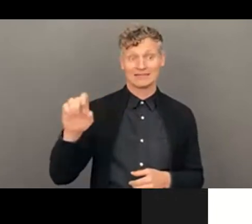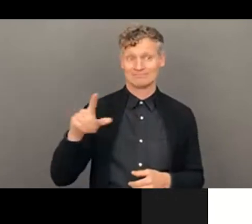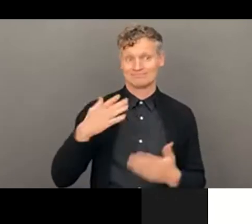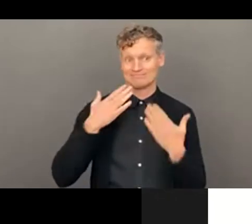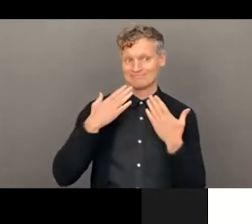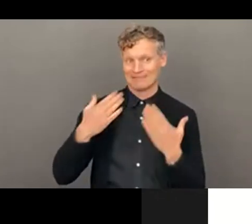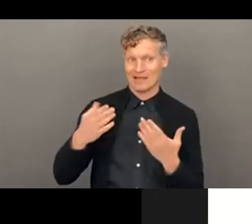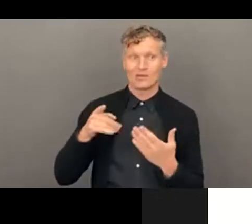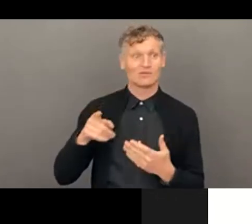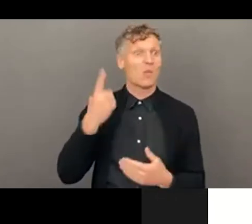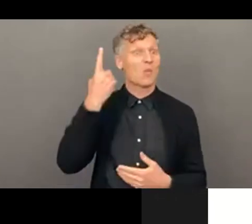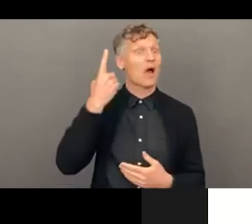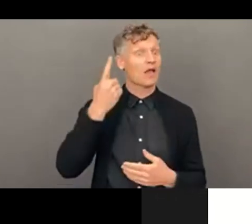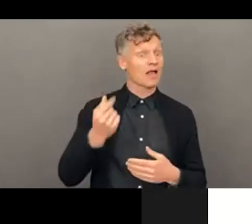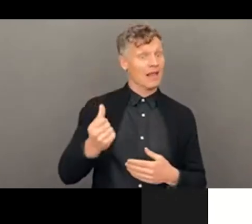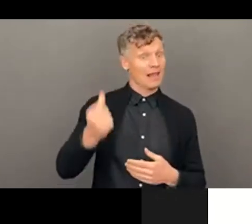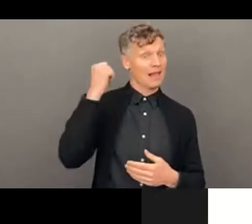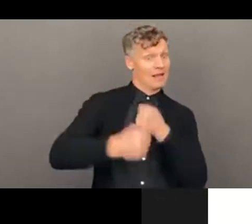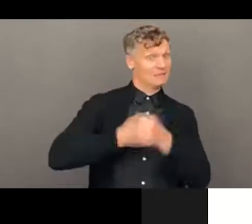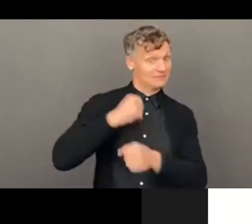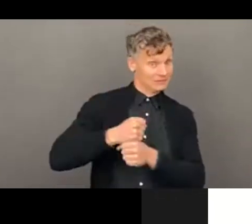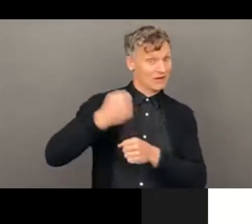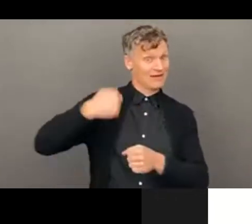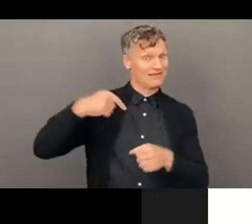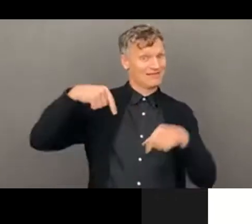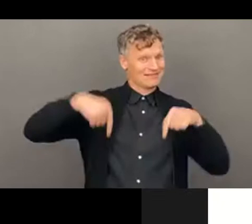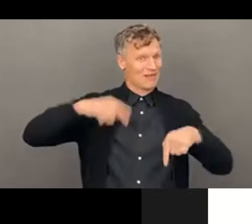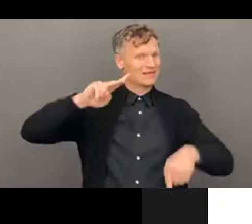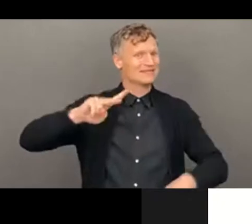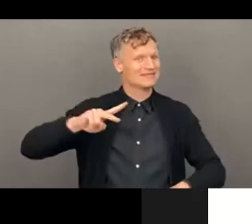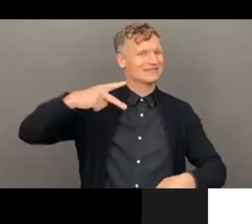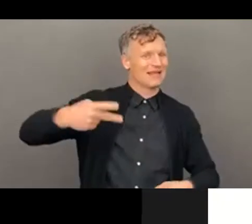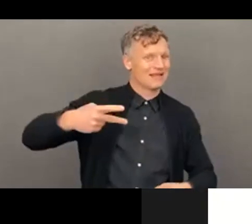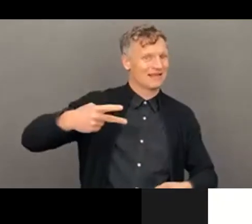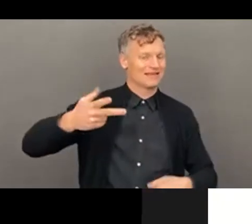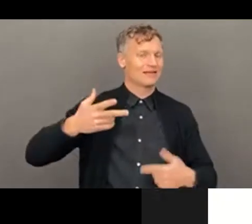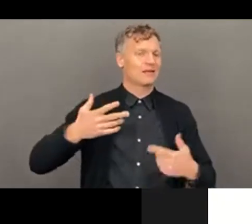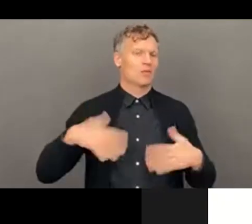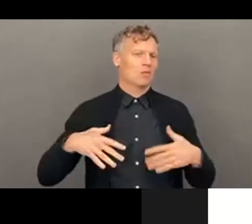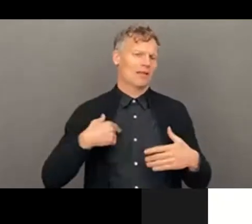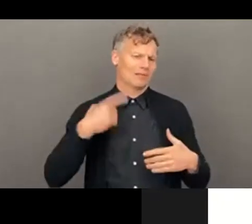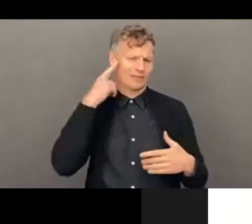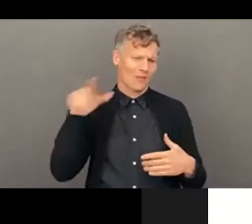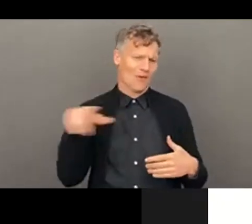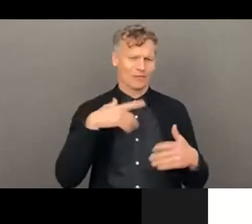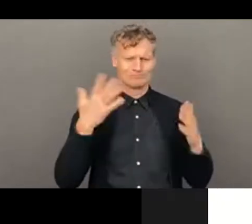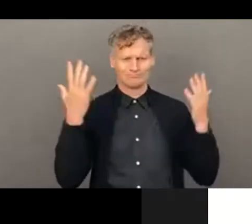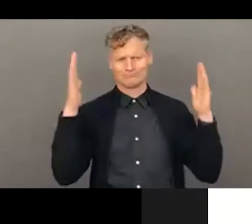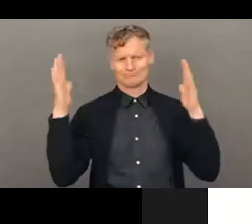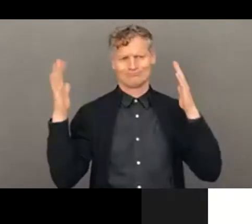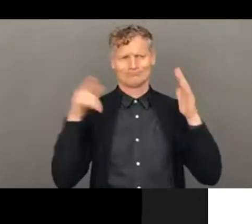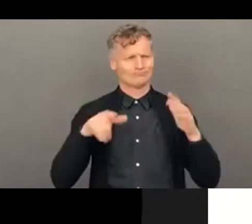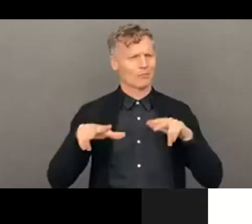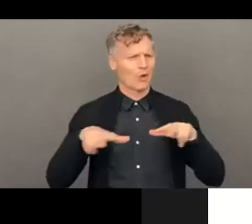did one last year with us, and, uh, this is the second one. And I think you'll all agree she, uh, she did very well. So